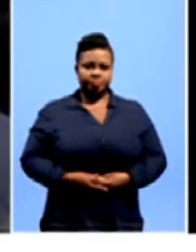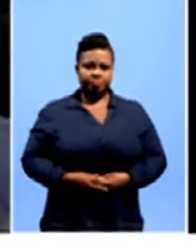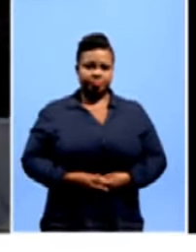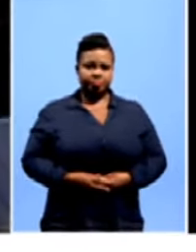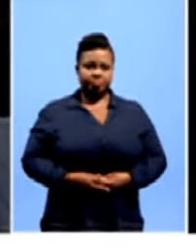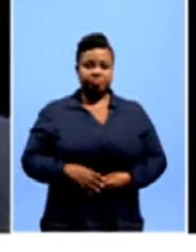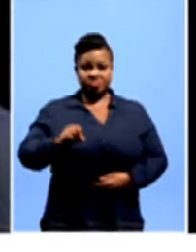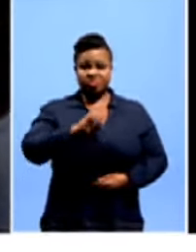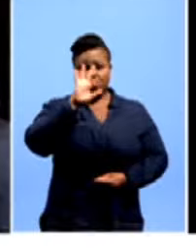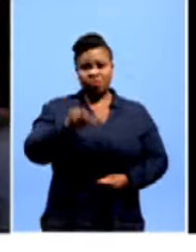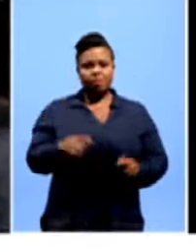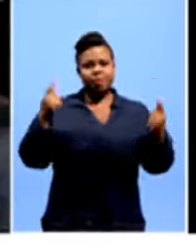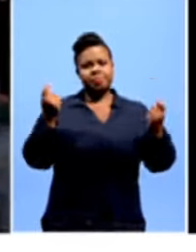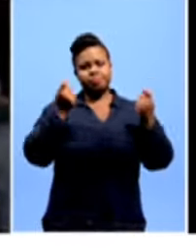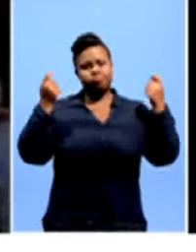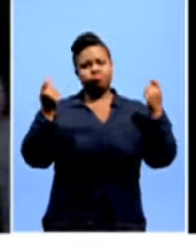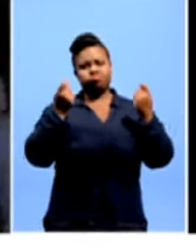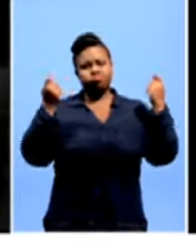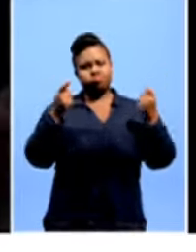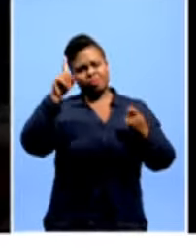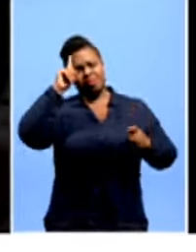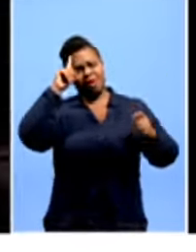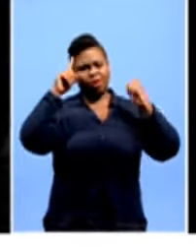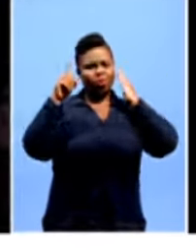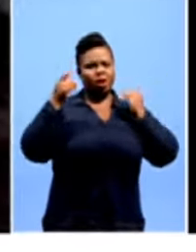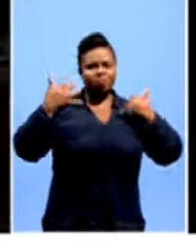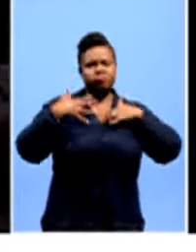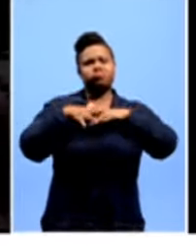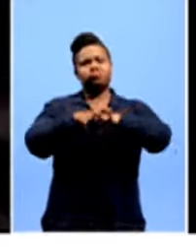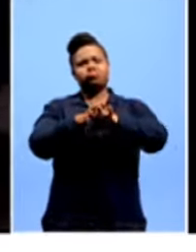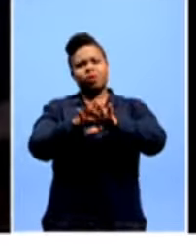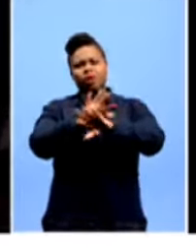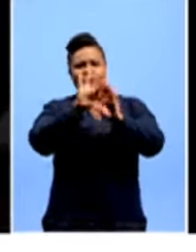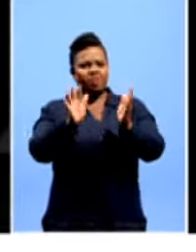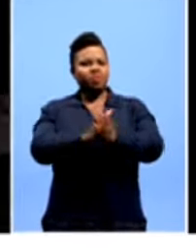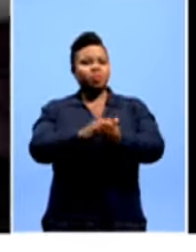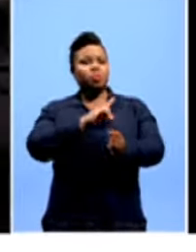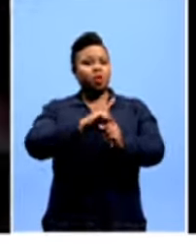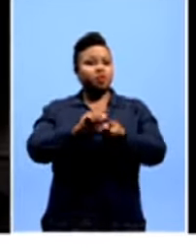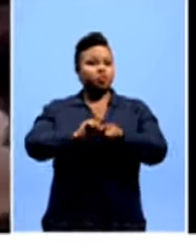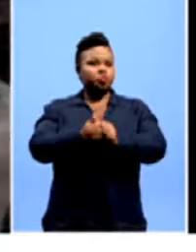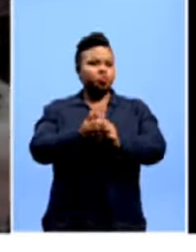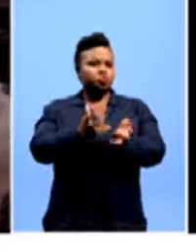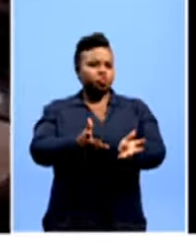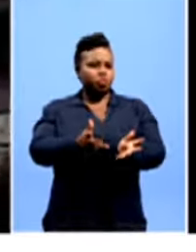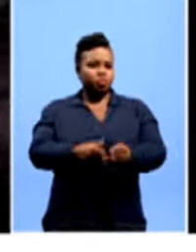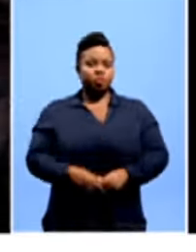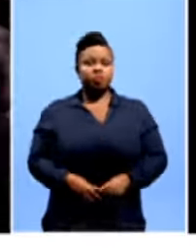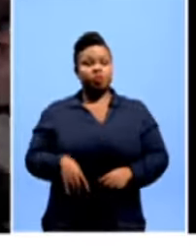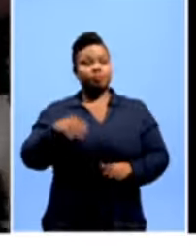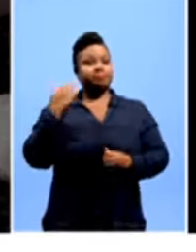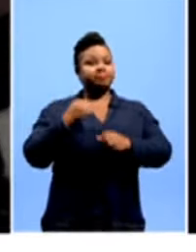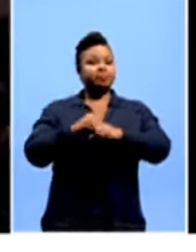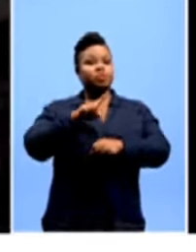South Africa always celebrate together as a nation when something major is achieved on the sport front. The winning